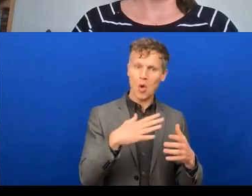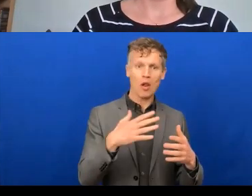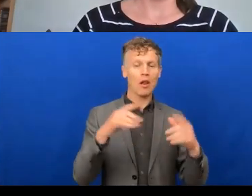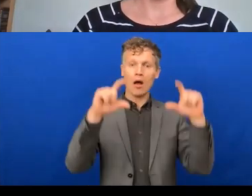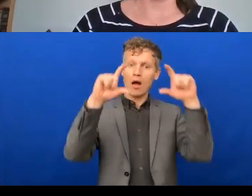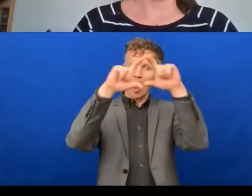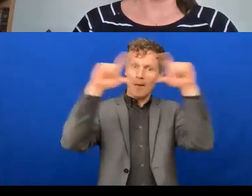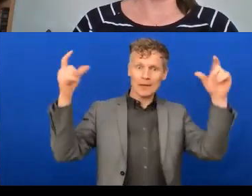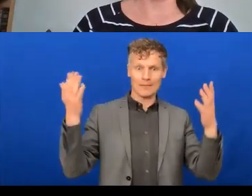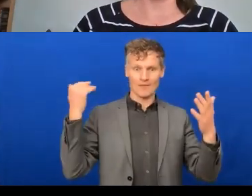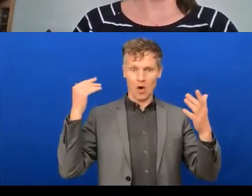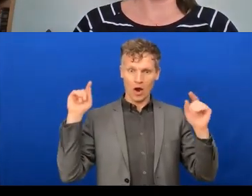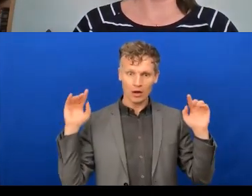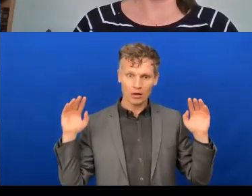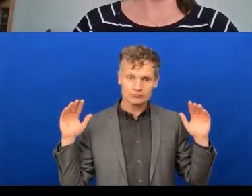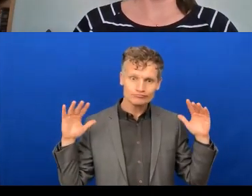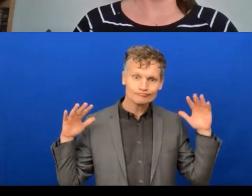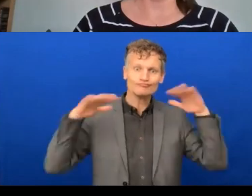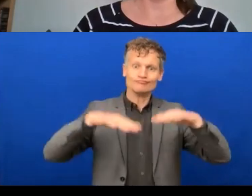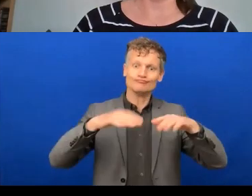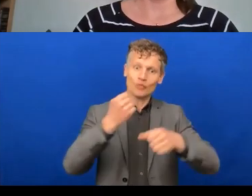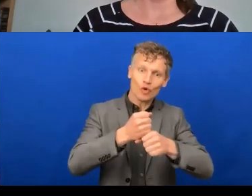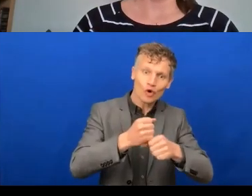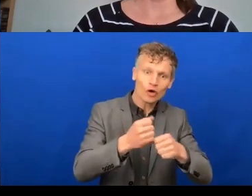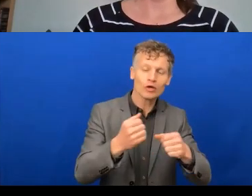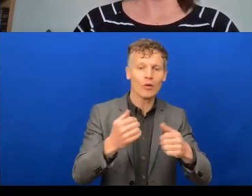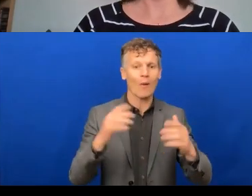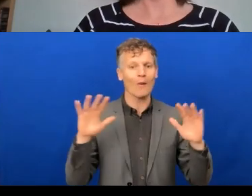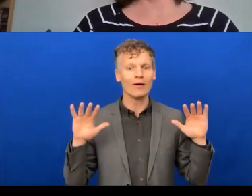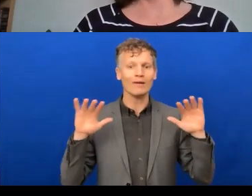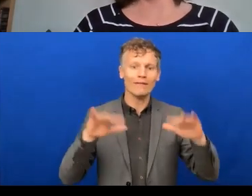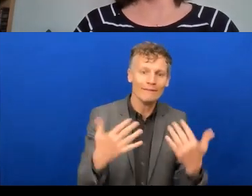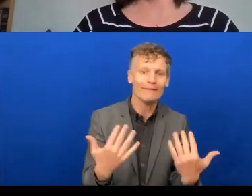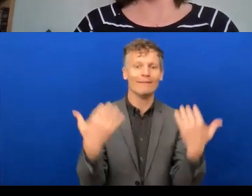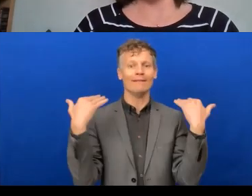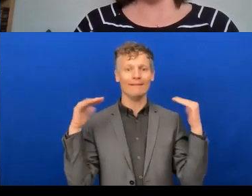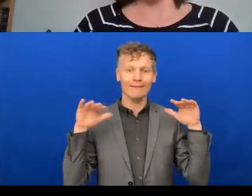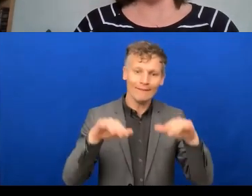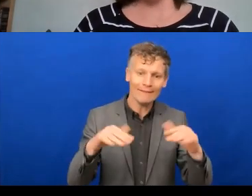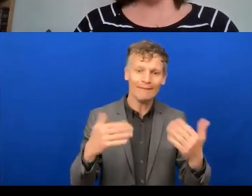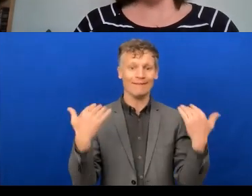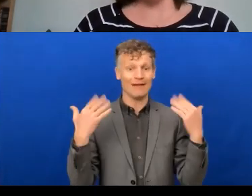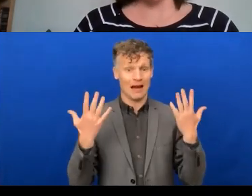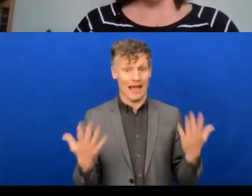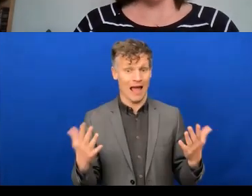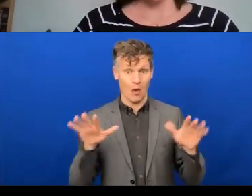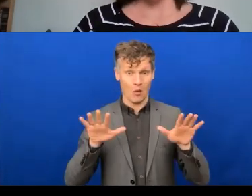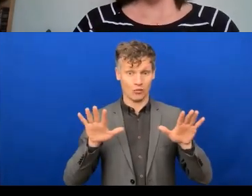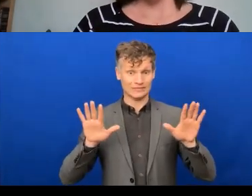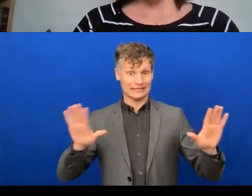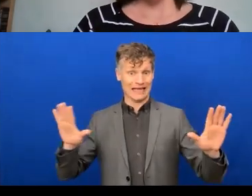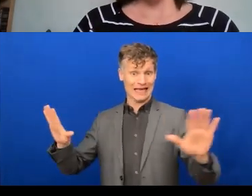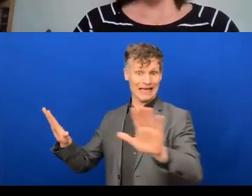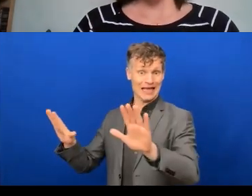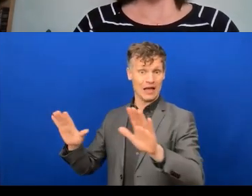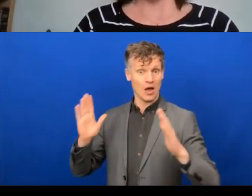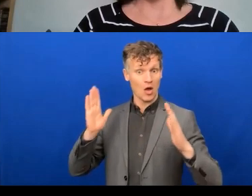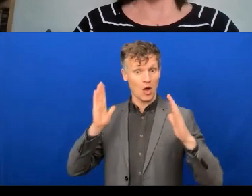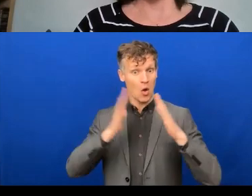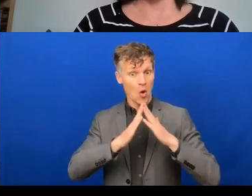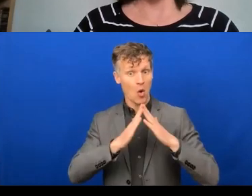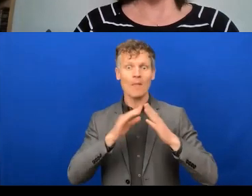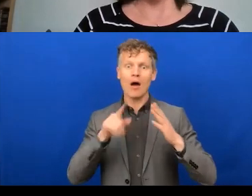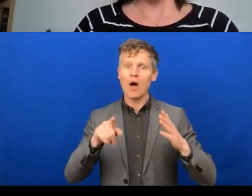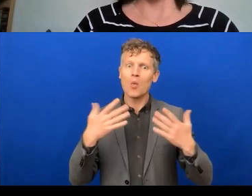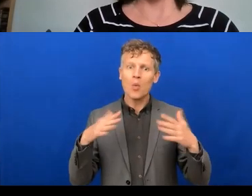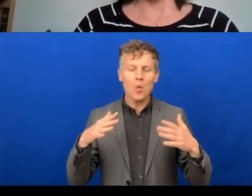that's started to come out in the wash and being resolved now. Um, but I also think that there will be a sort